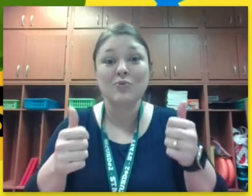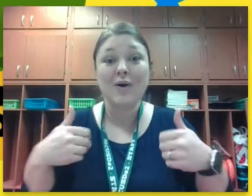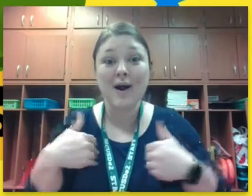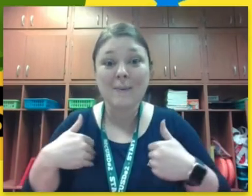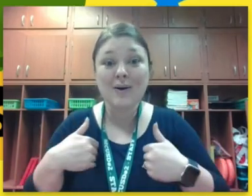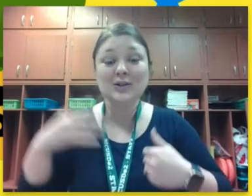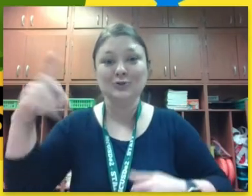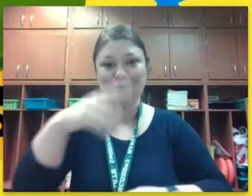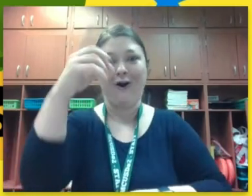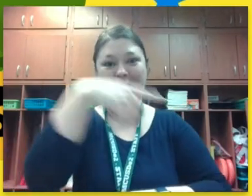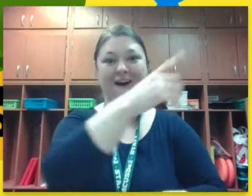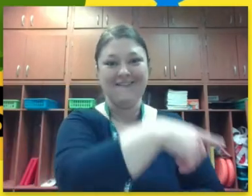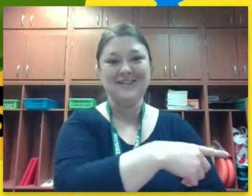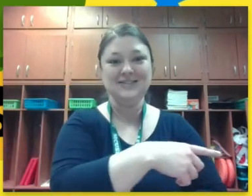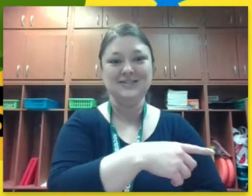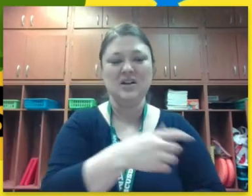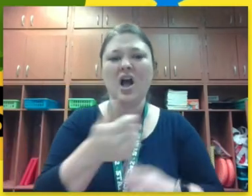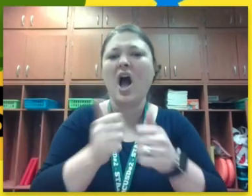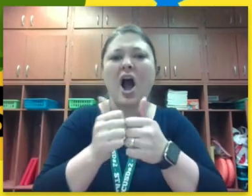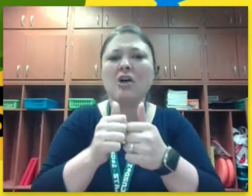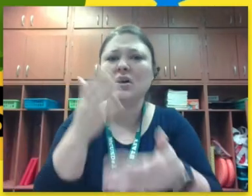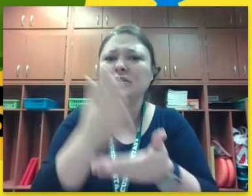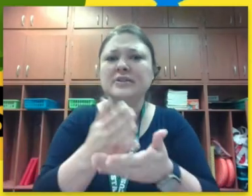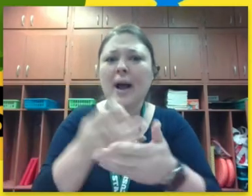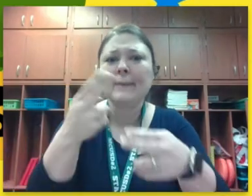stop and name their feelings